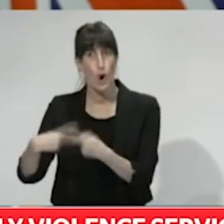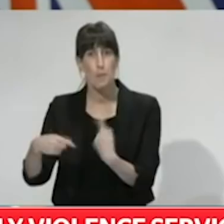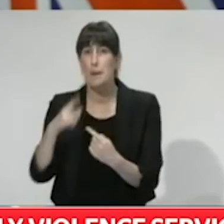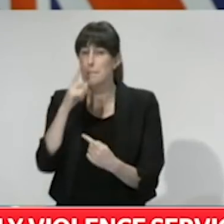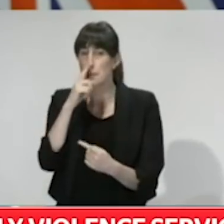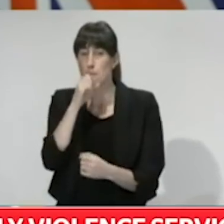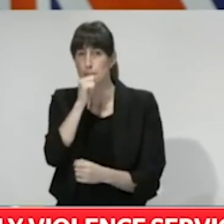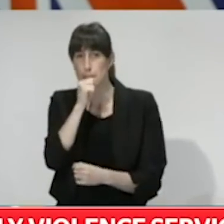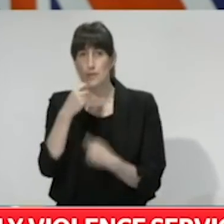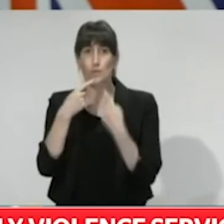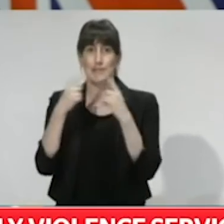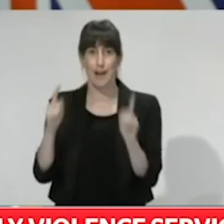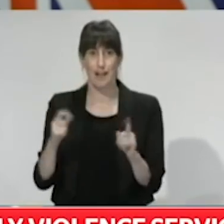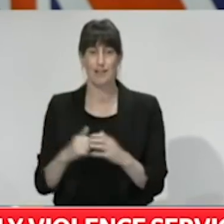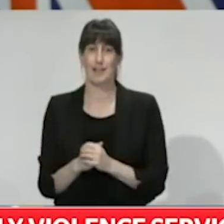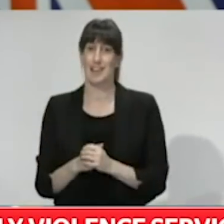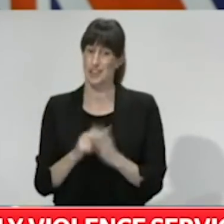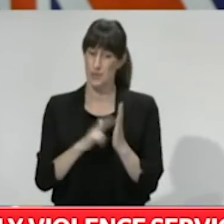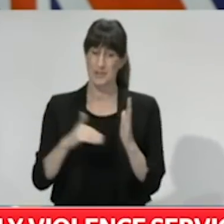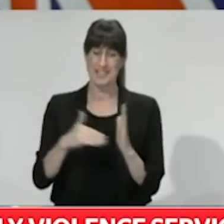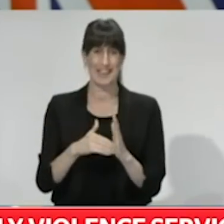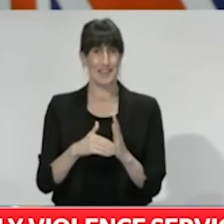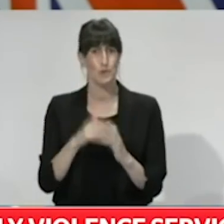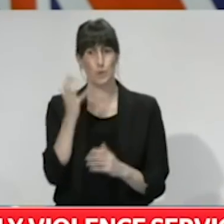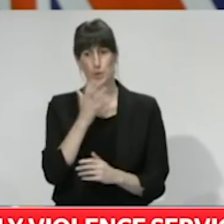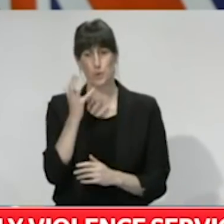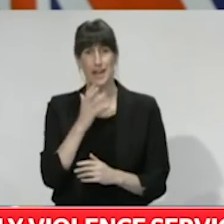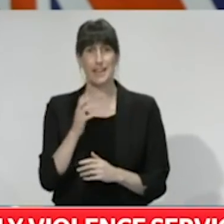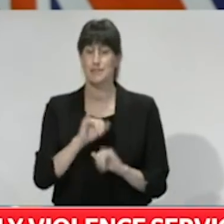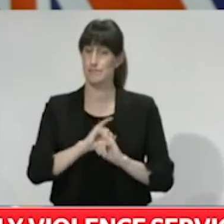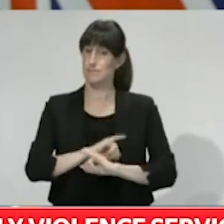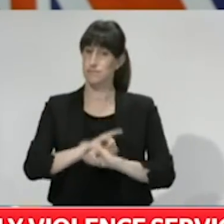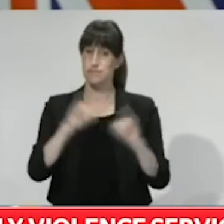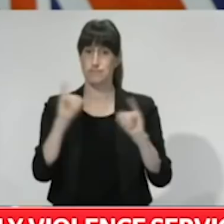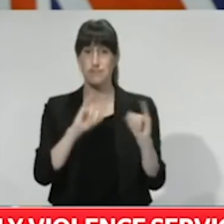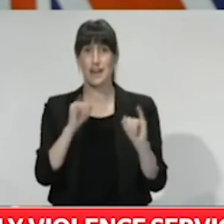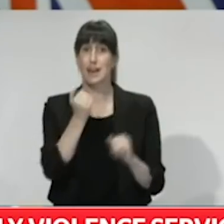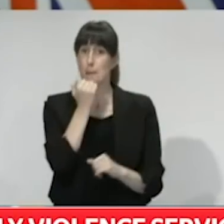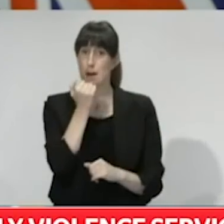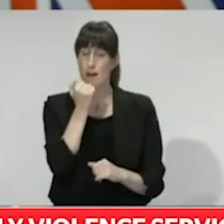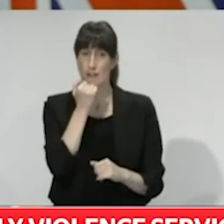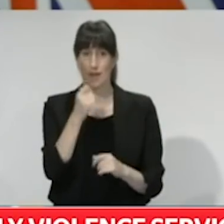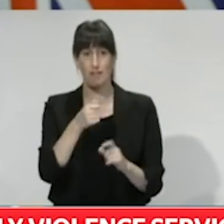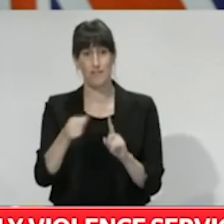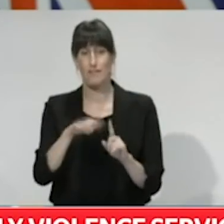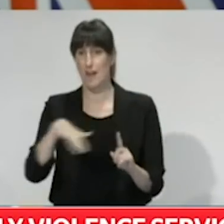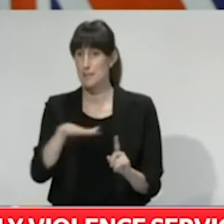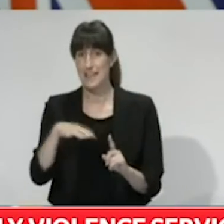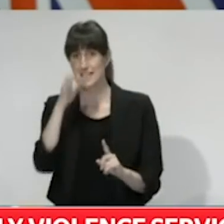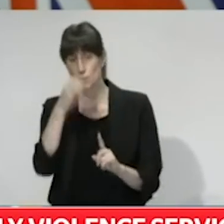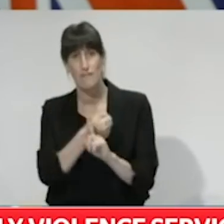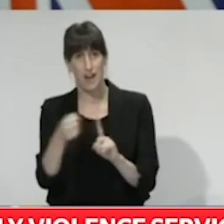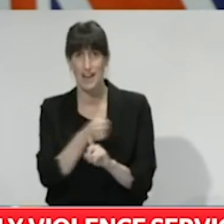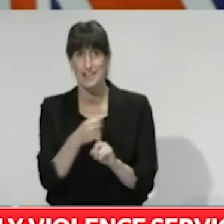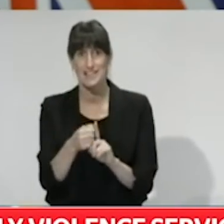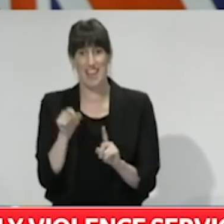violence in the world, shamefully, this won't have changed overnight. We know that strained